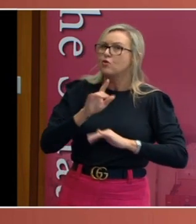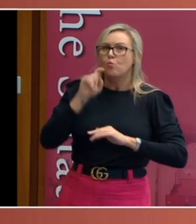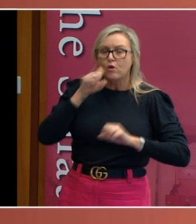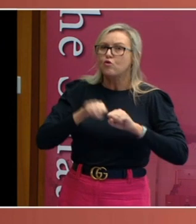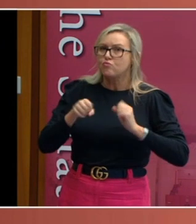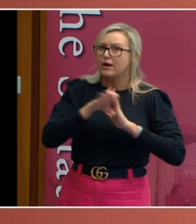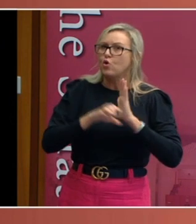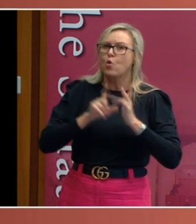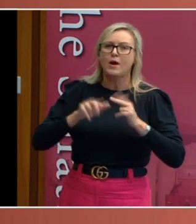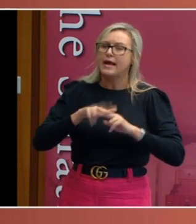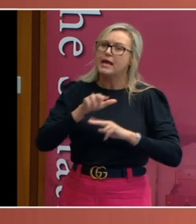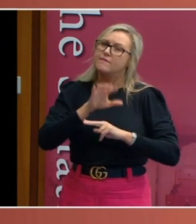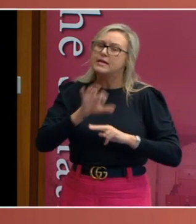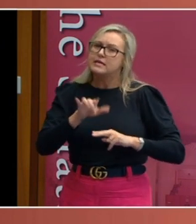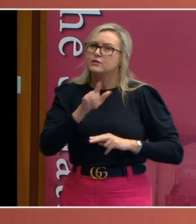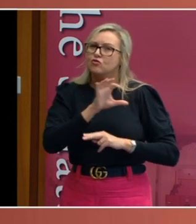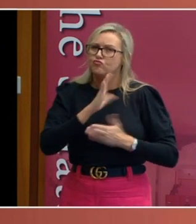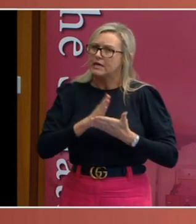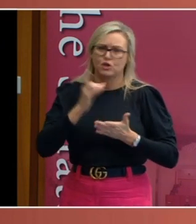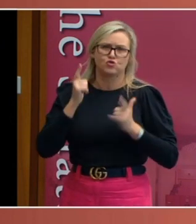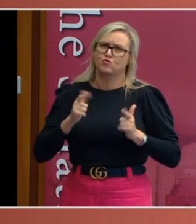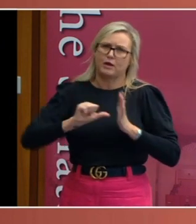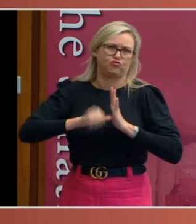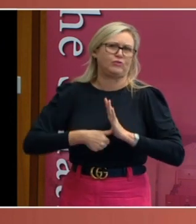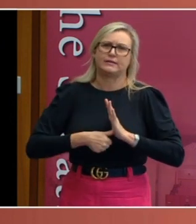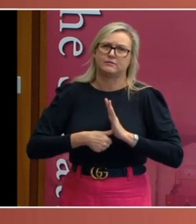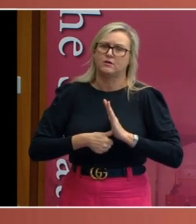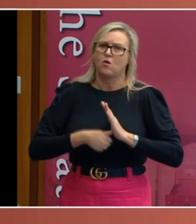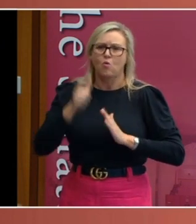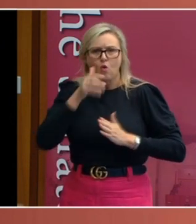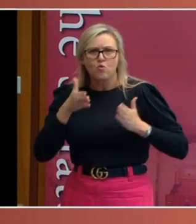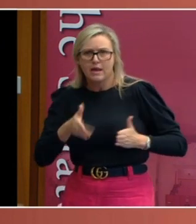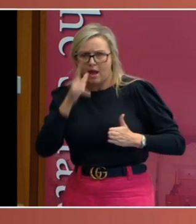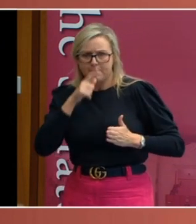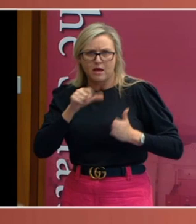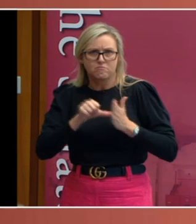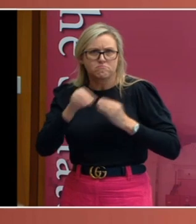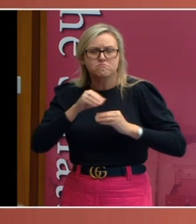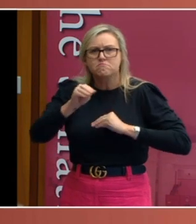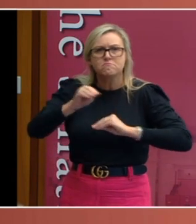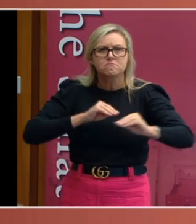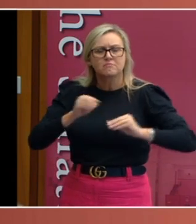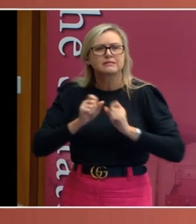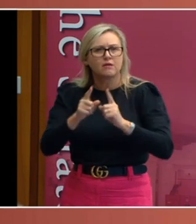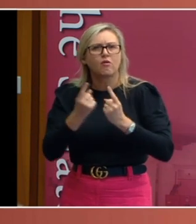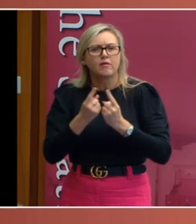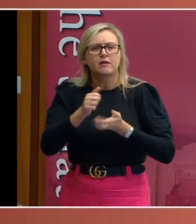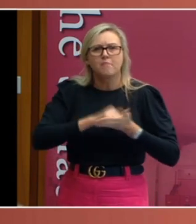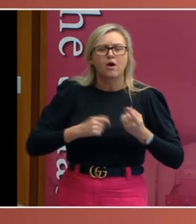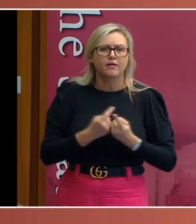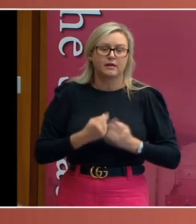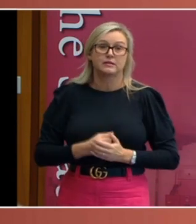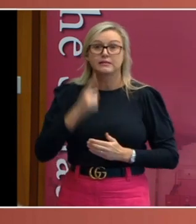or unreasonable burden upon interstate commerce. He considered that a law that imposed a